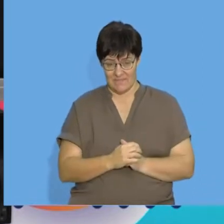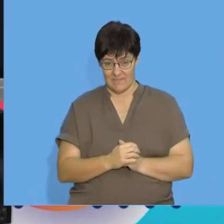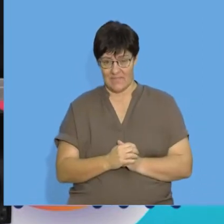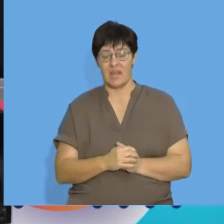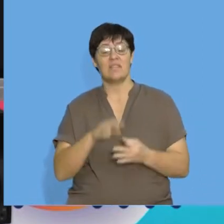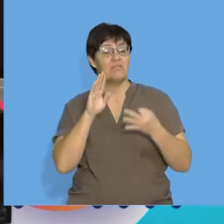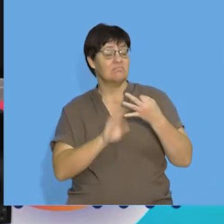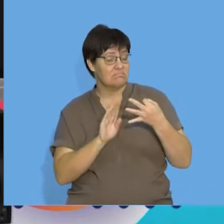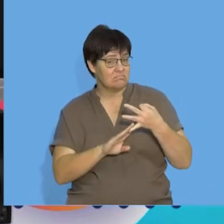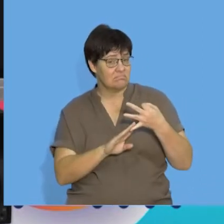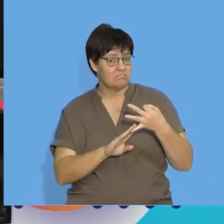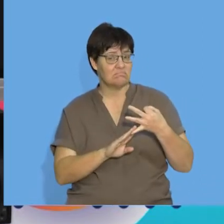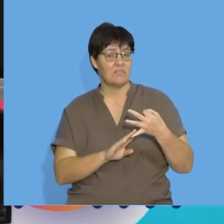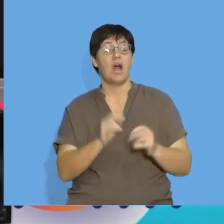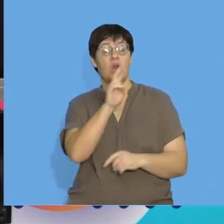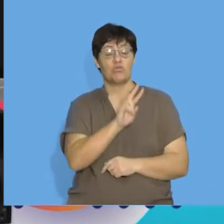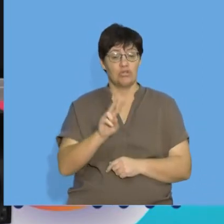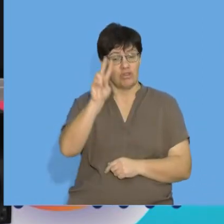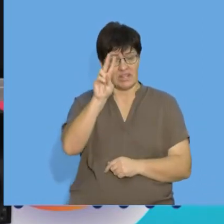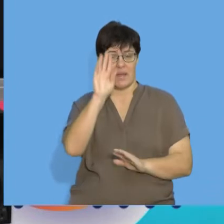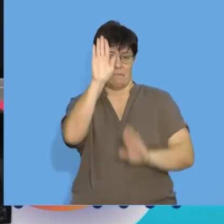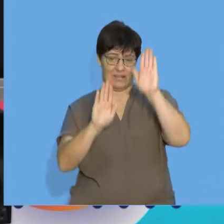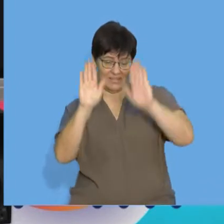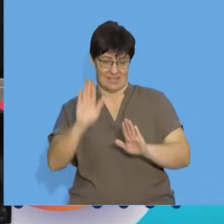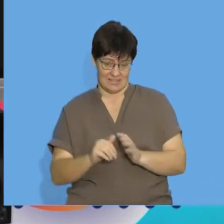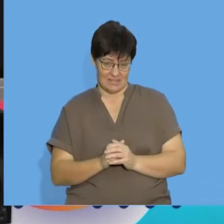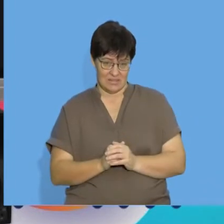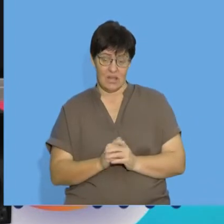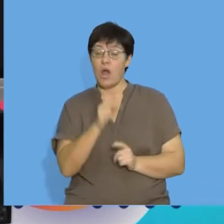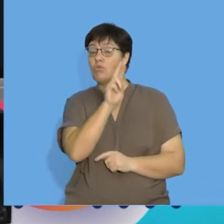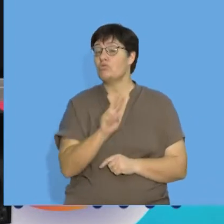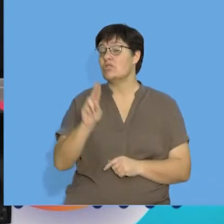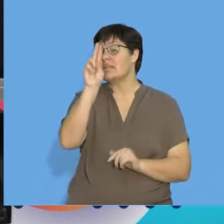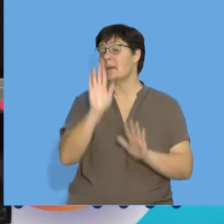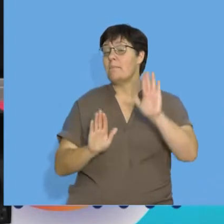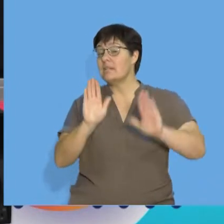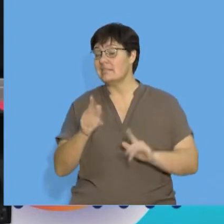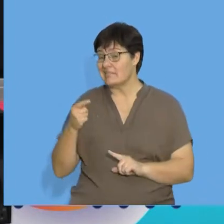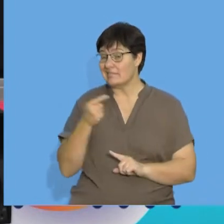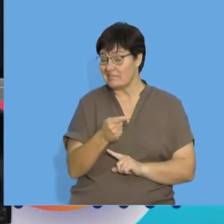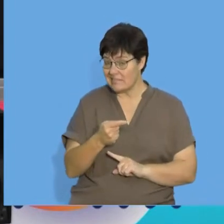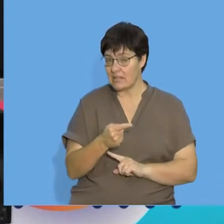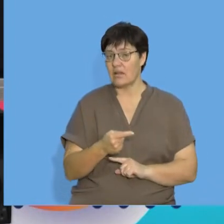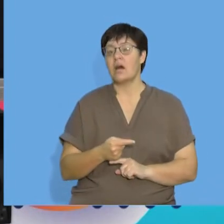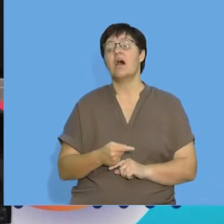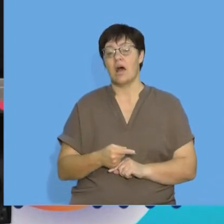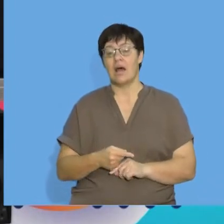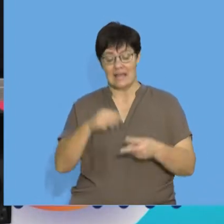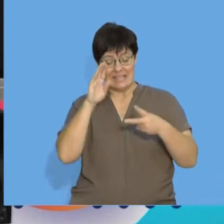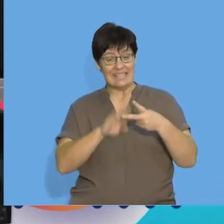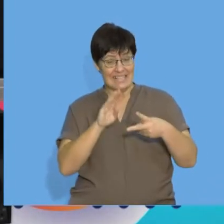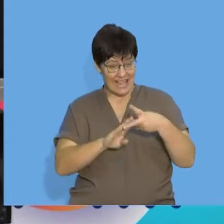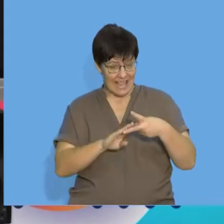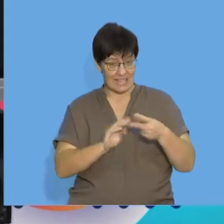introduce the concept of a quadratic pattern. And in a quadratic pattern, the second differences